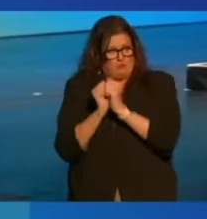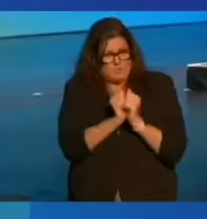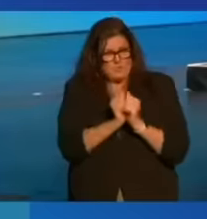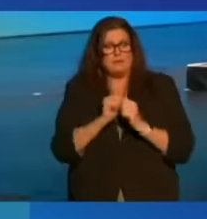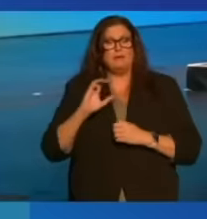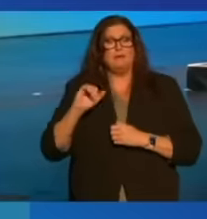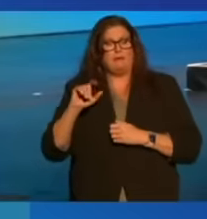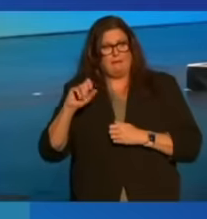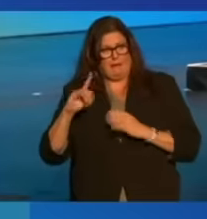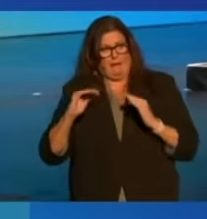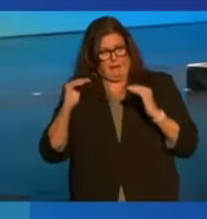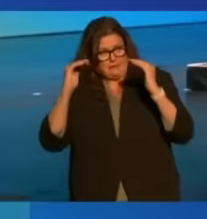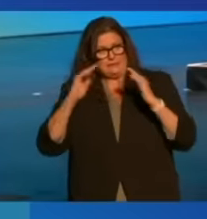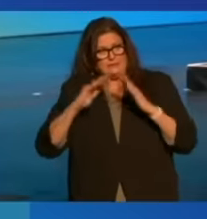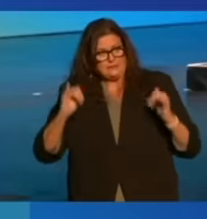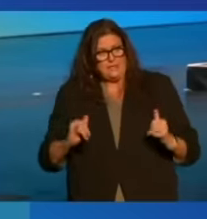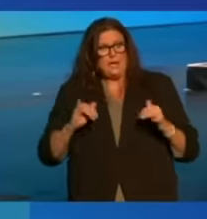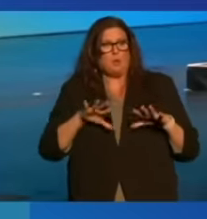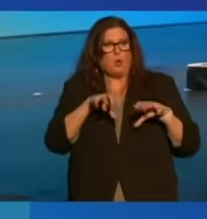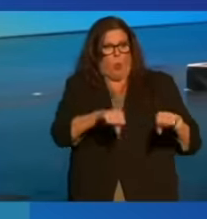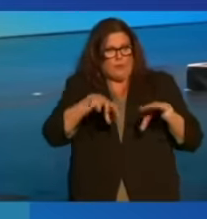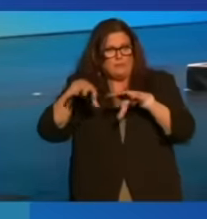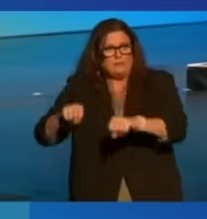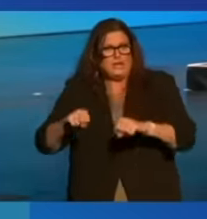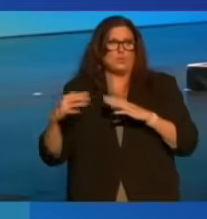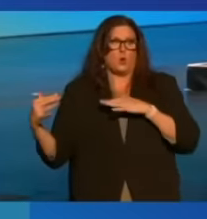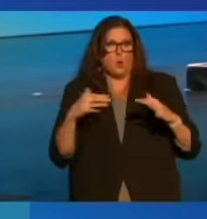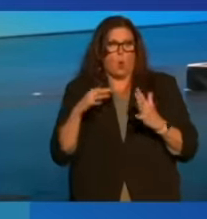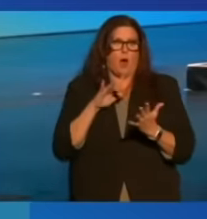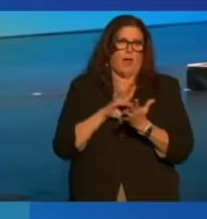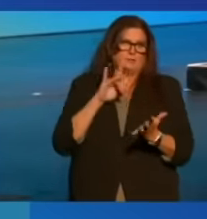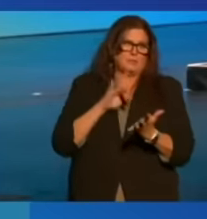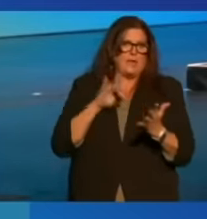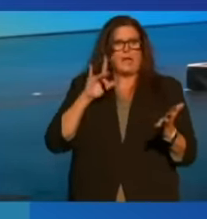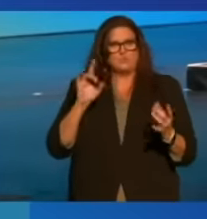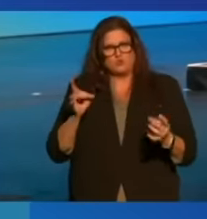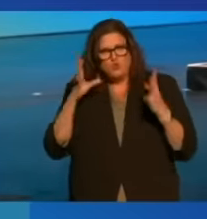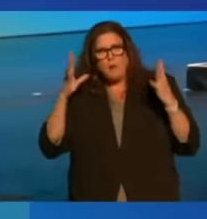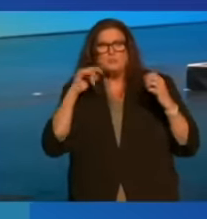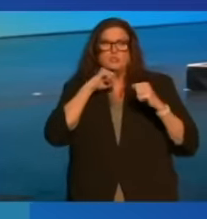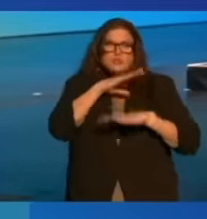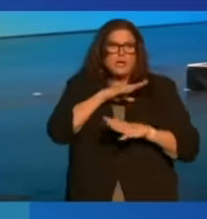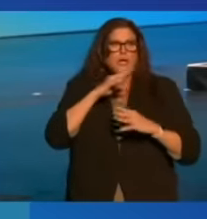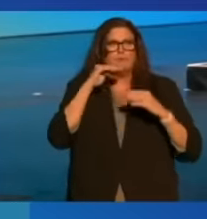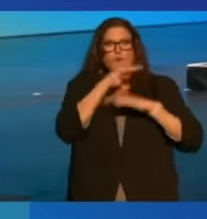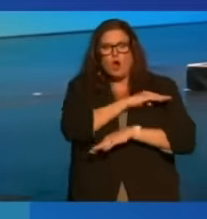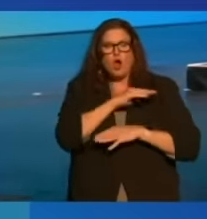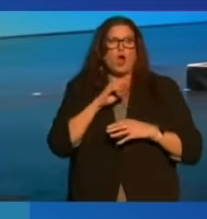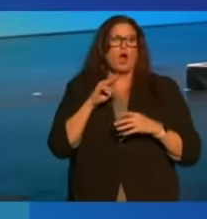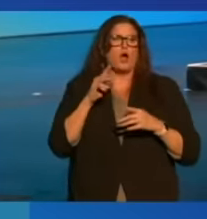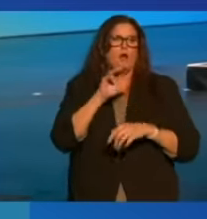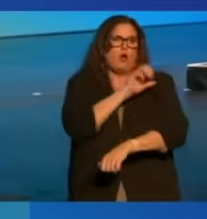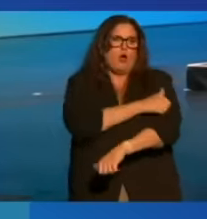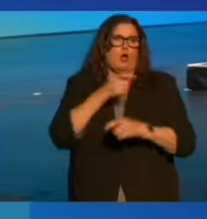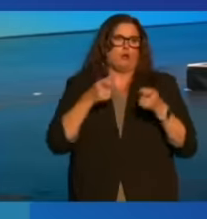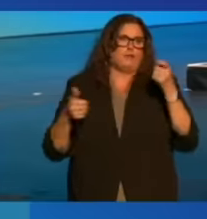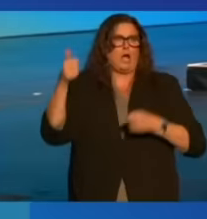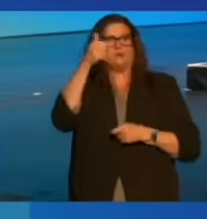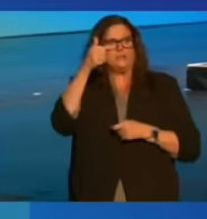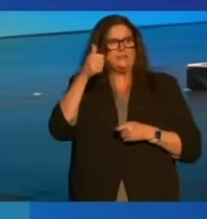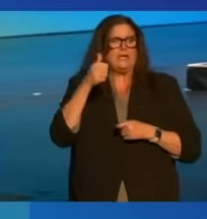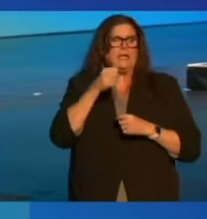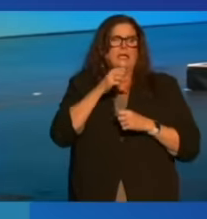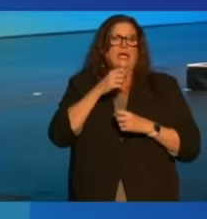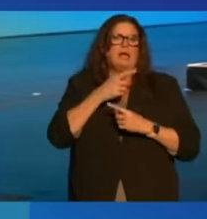systems, colonialization, war, exploitation, corruption, fraud, autocracy, the